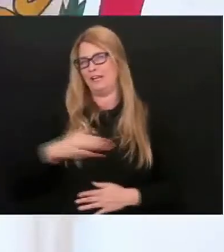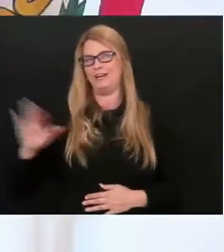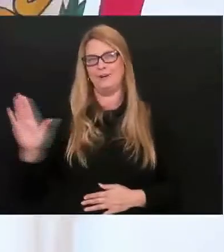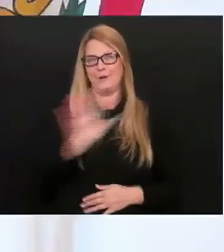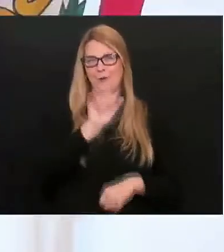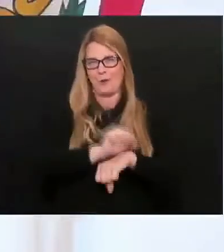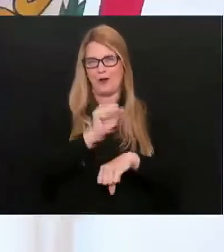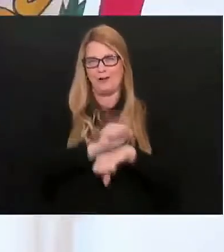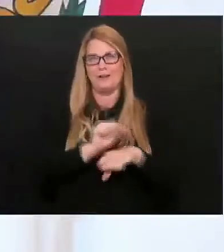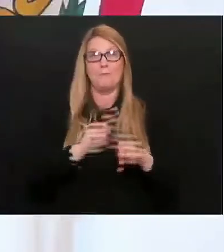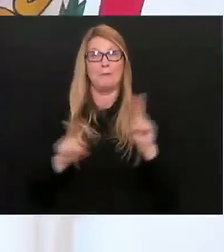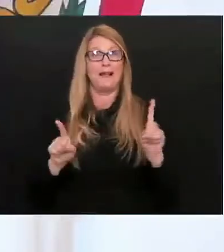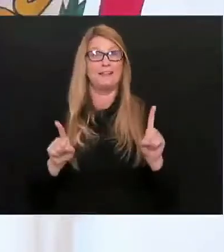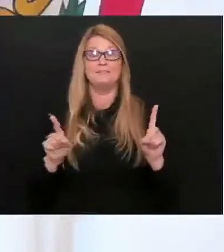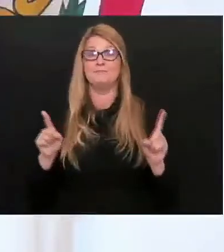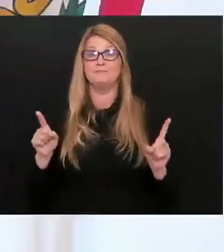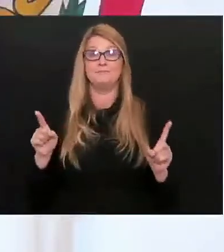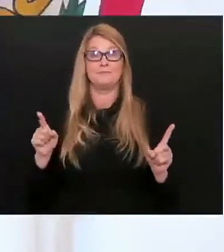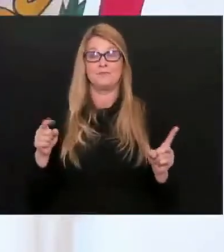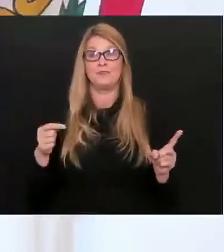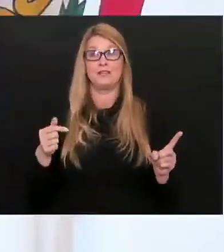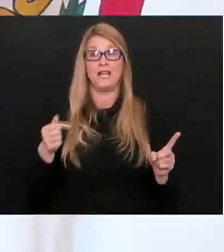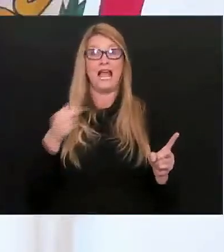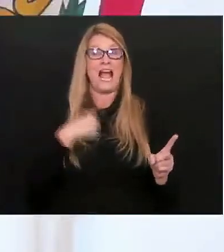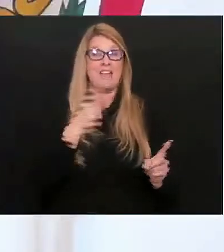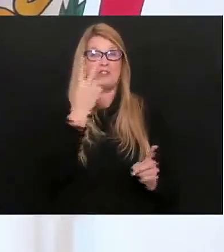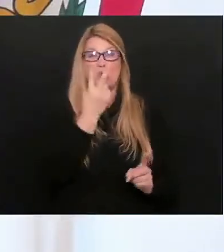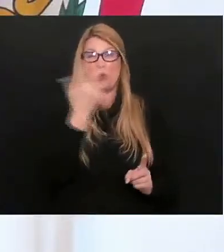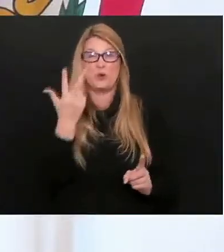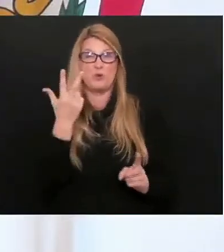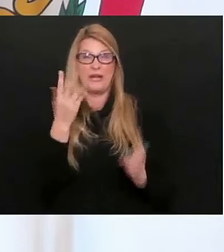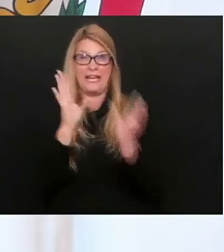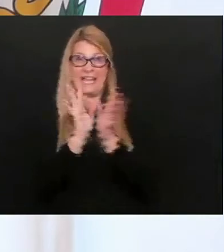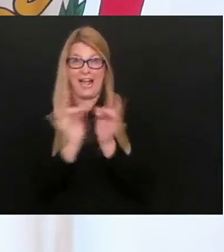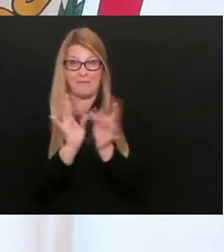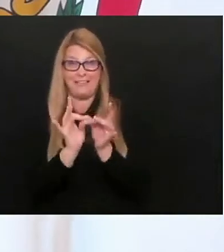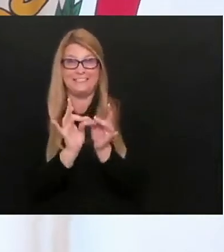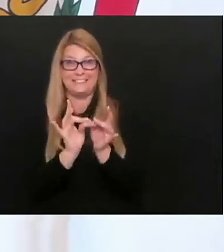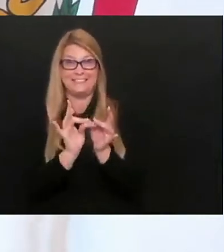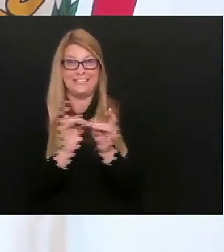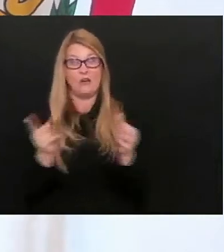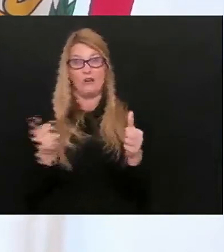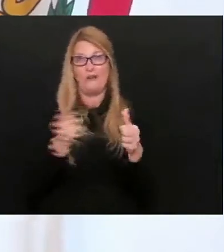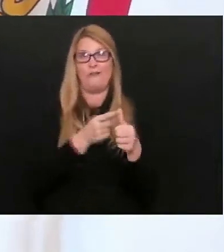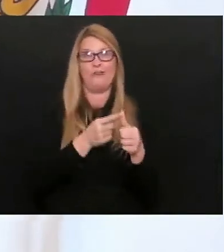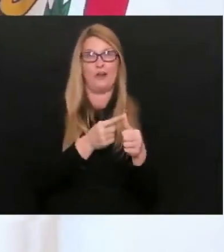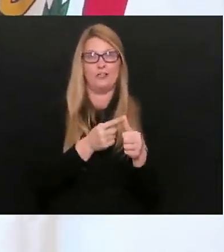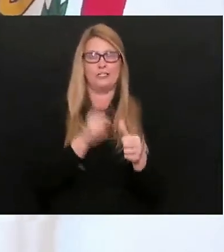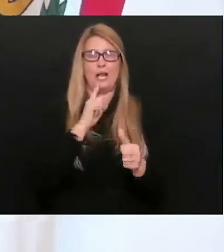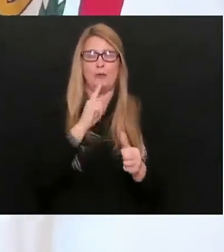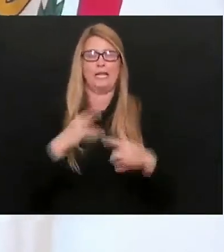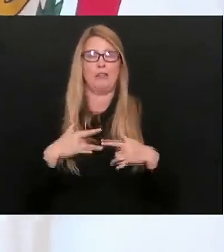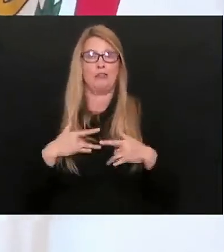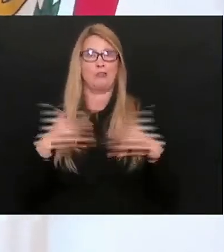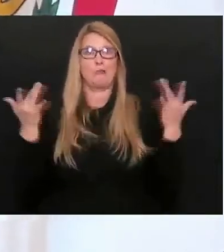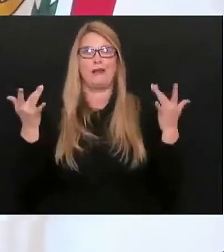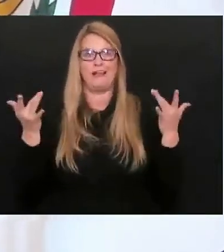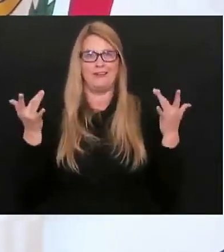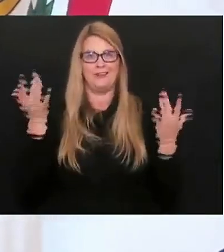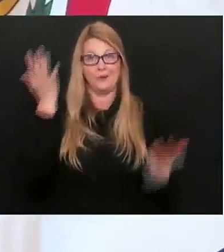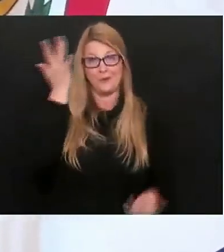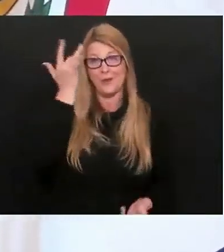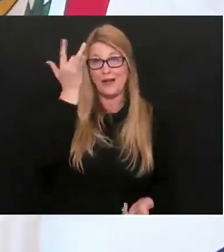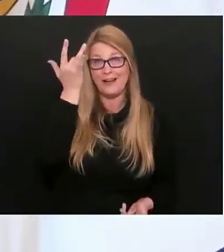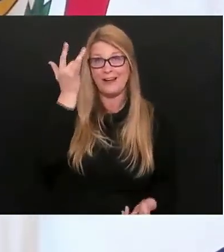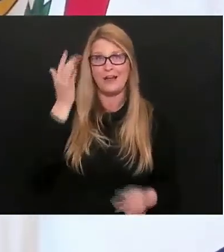But I've got just two or three comments. know, first of all, I'm tickled to death, you know, of the progress